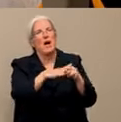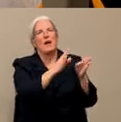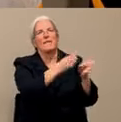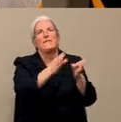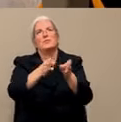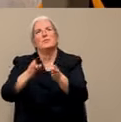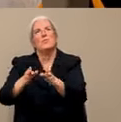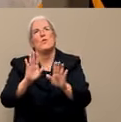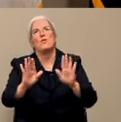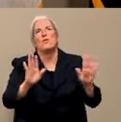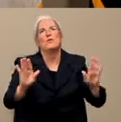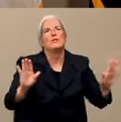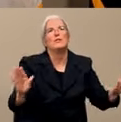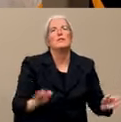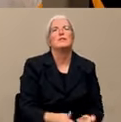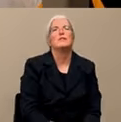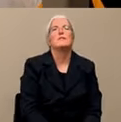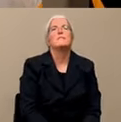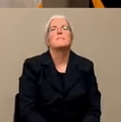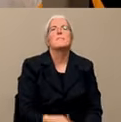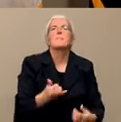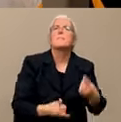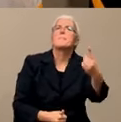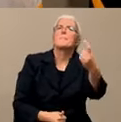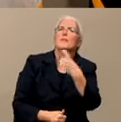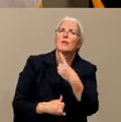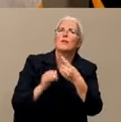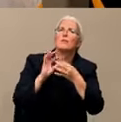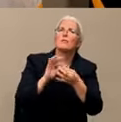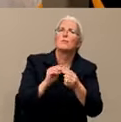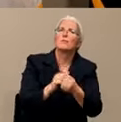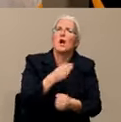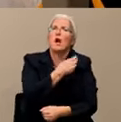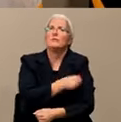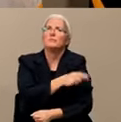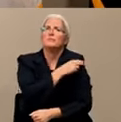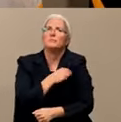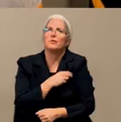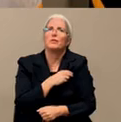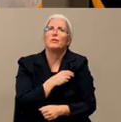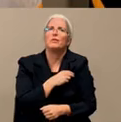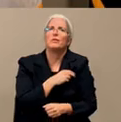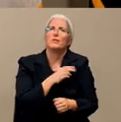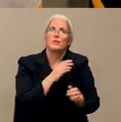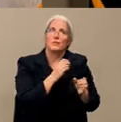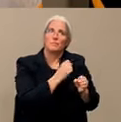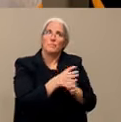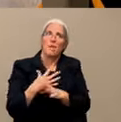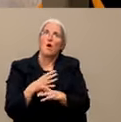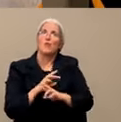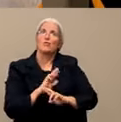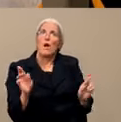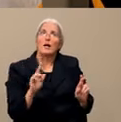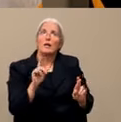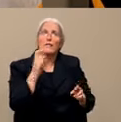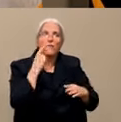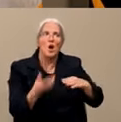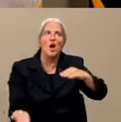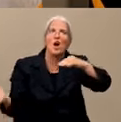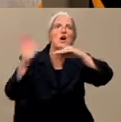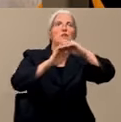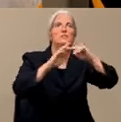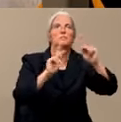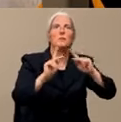hospitals. We know that a number of hospitals in preparing for surge, you know, an increase of patients that will be coming,